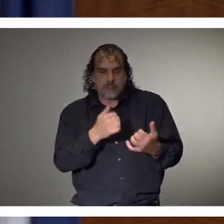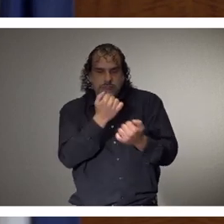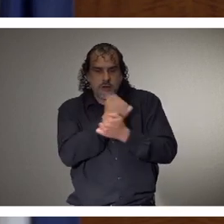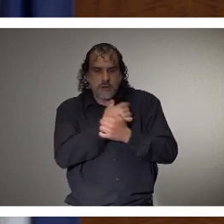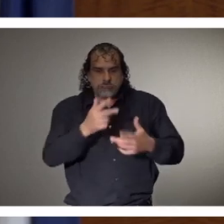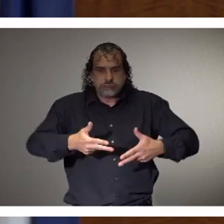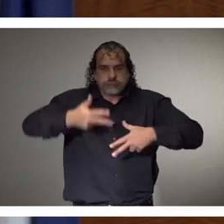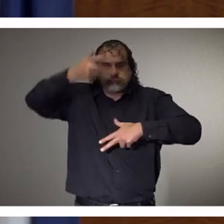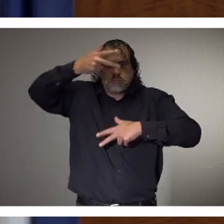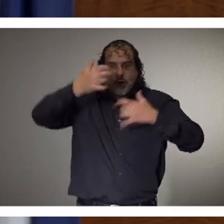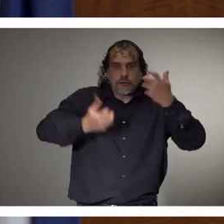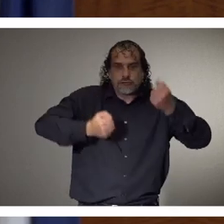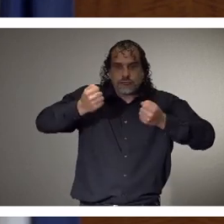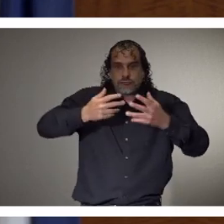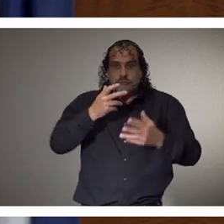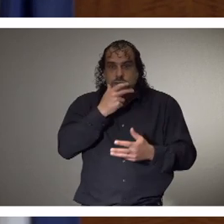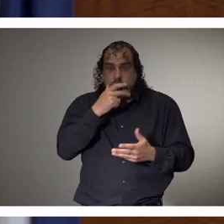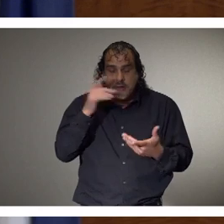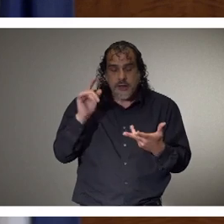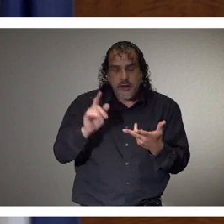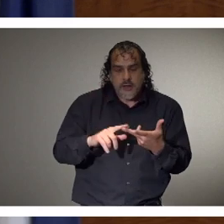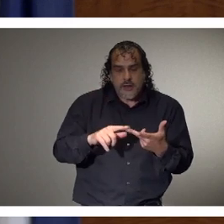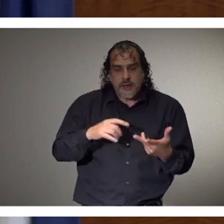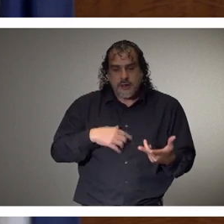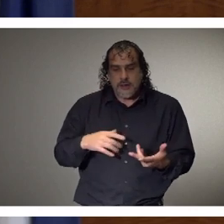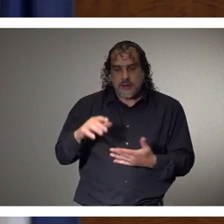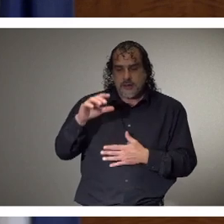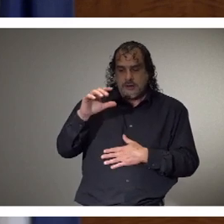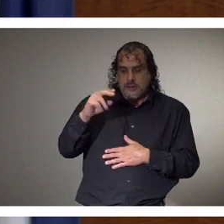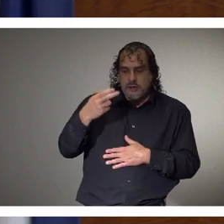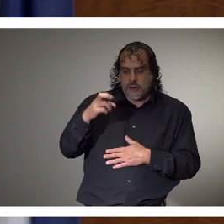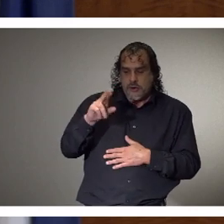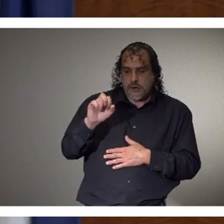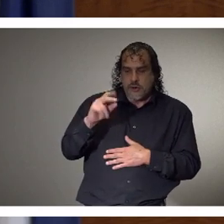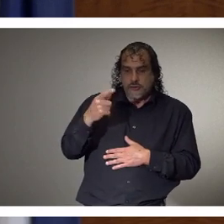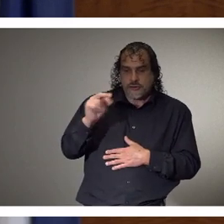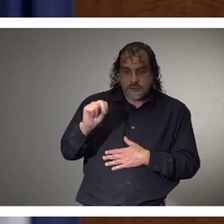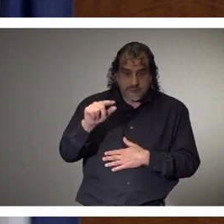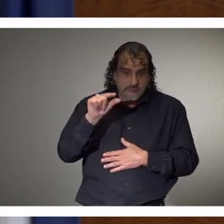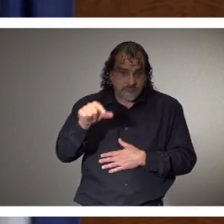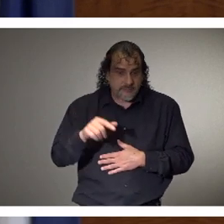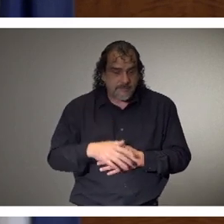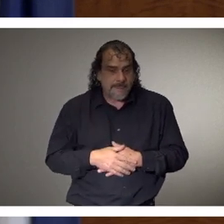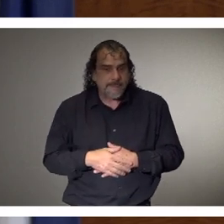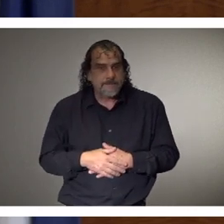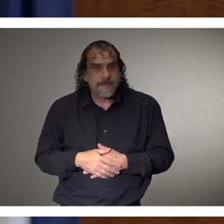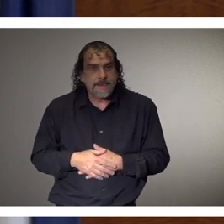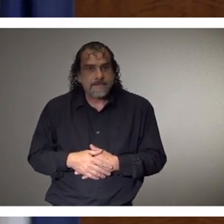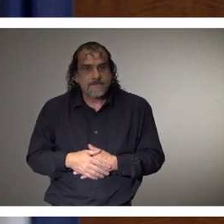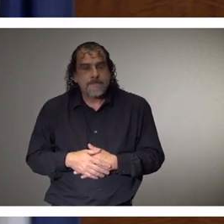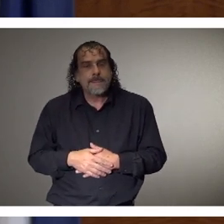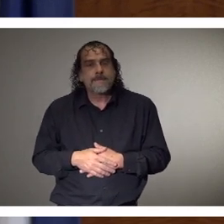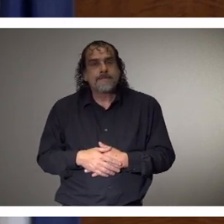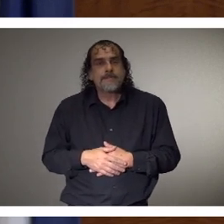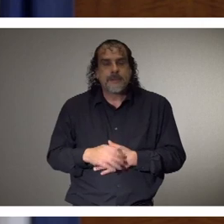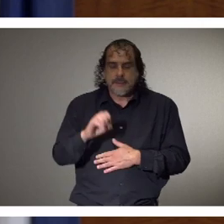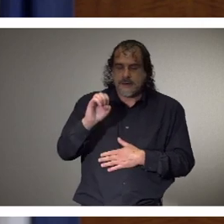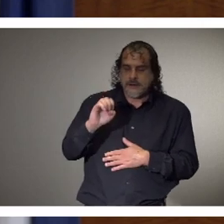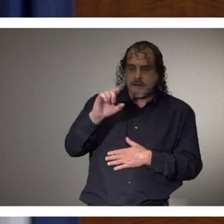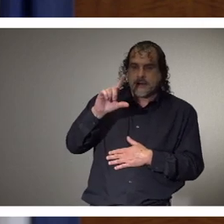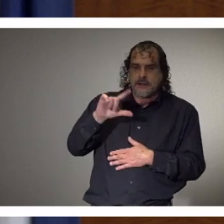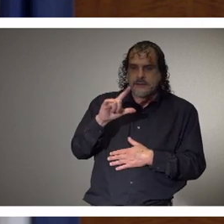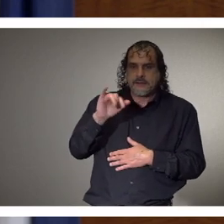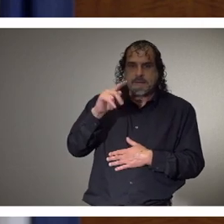Massey from Oxford and Kirsten Hamm. Happy 14th birthday, Kirsten. To Elizabeth Schiller from